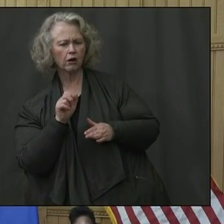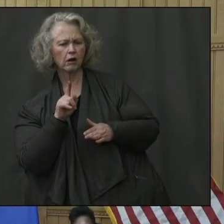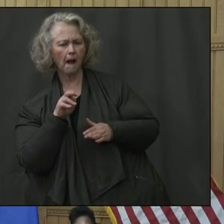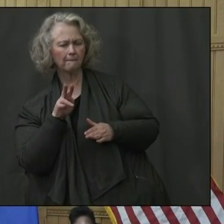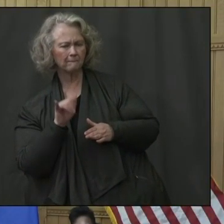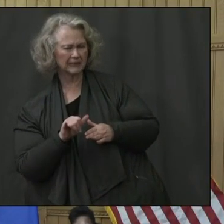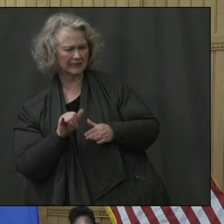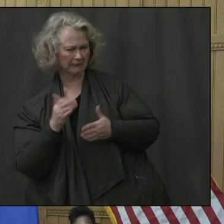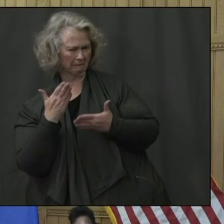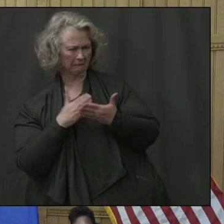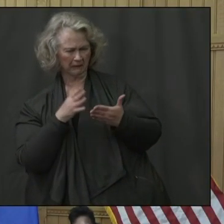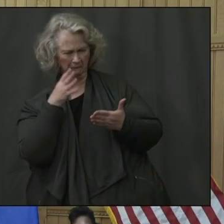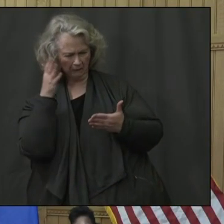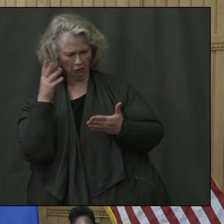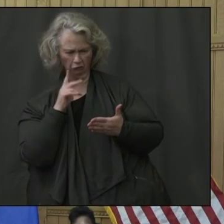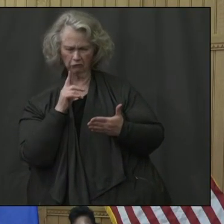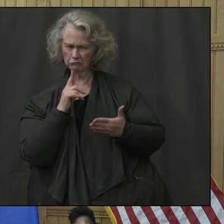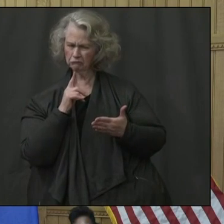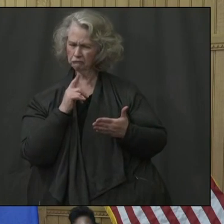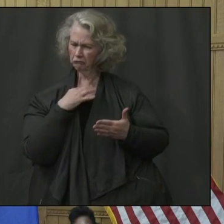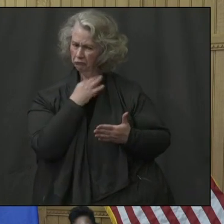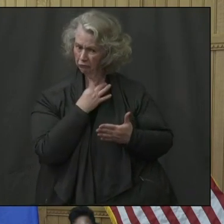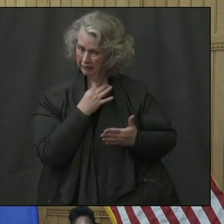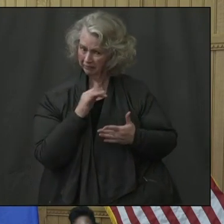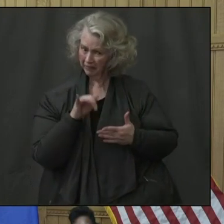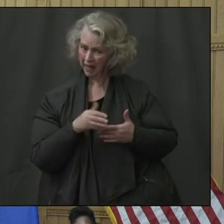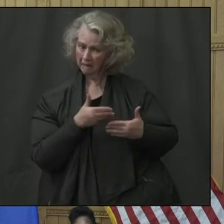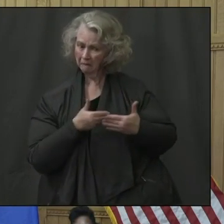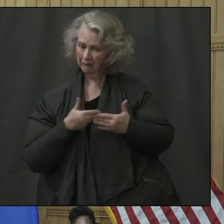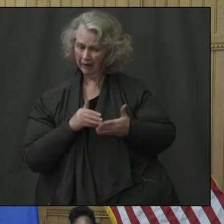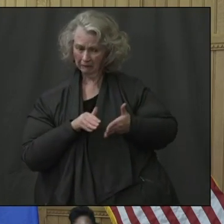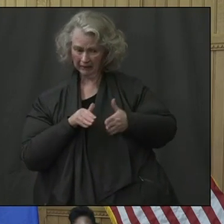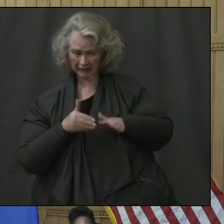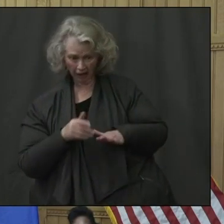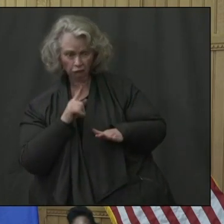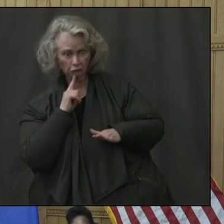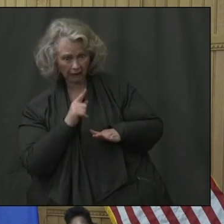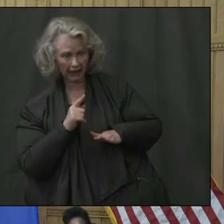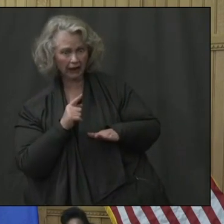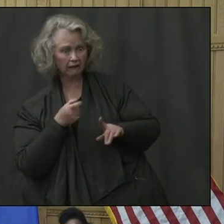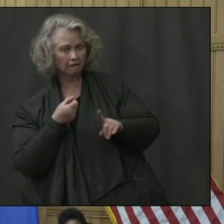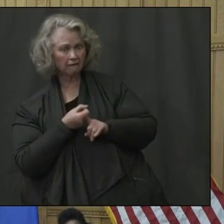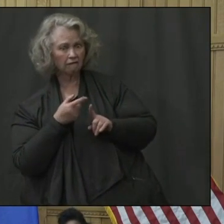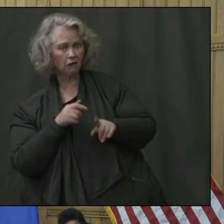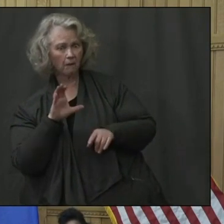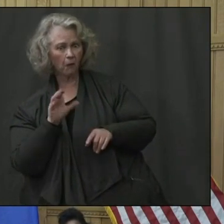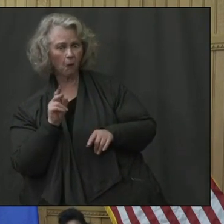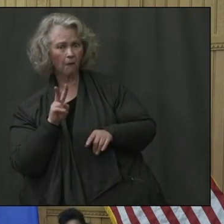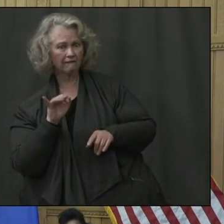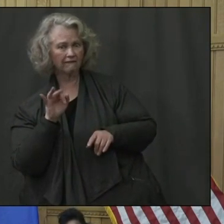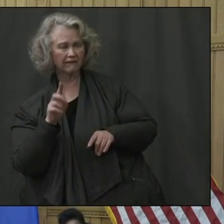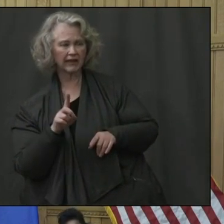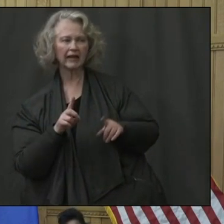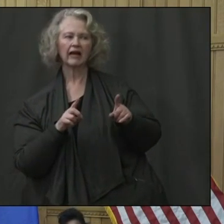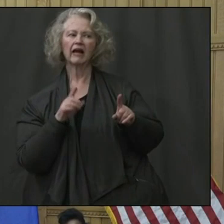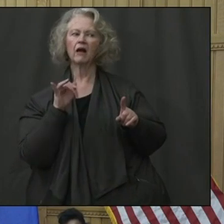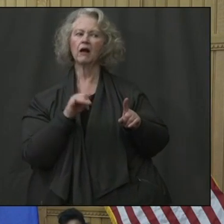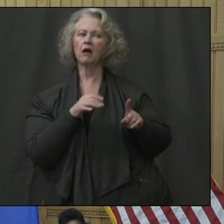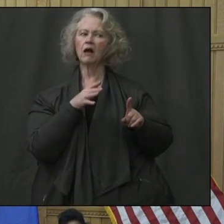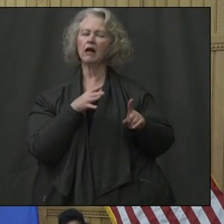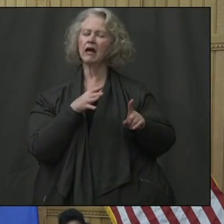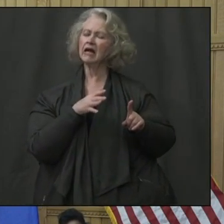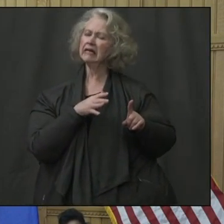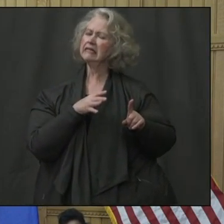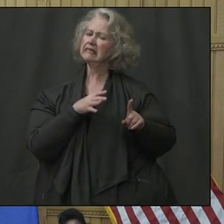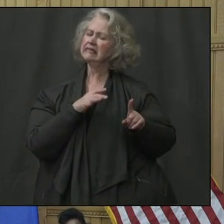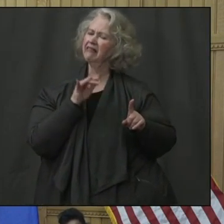want to know, uh, if this was caused by the coronavirus. That situation, that case right now is still under